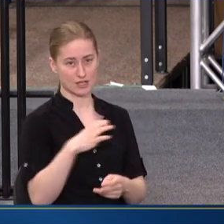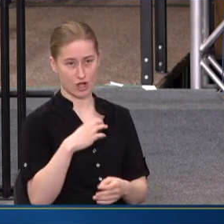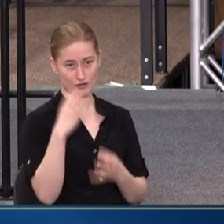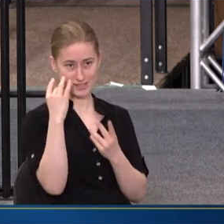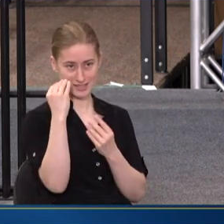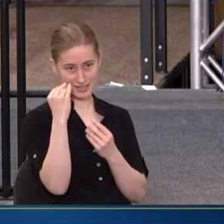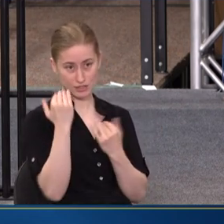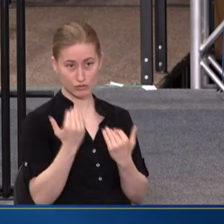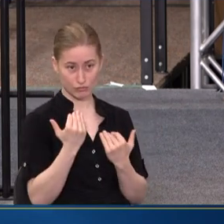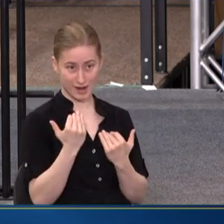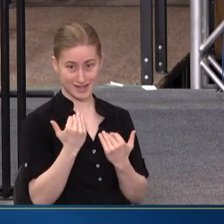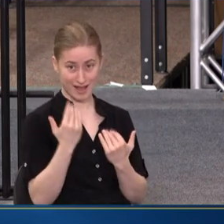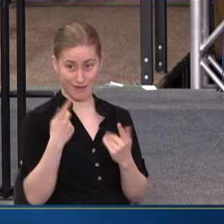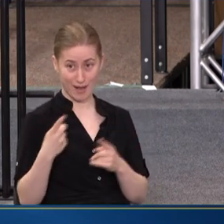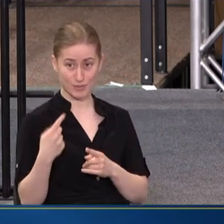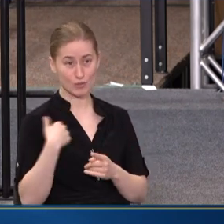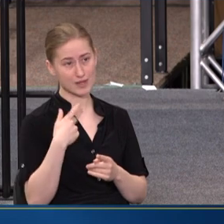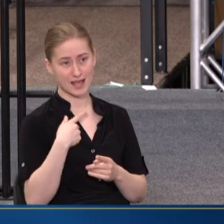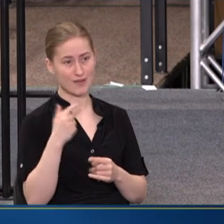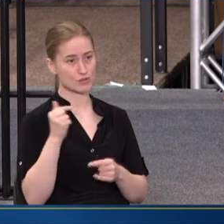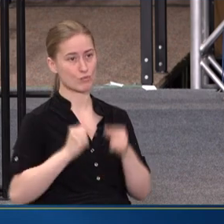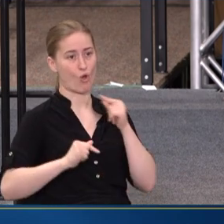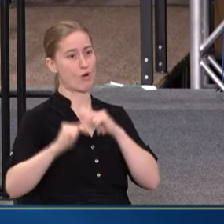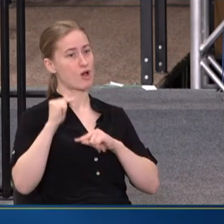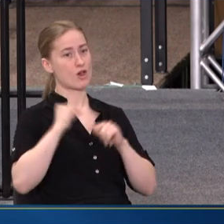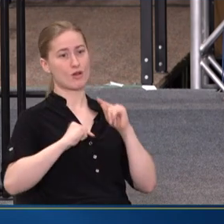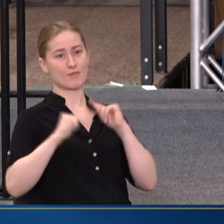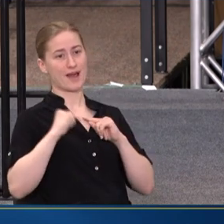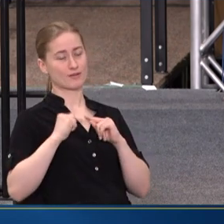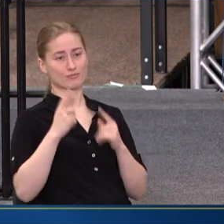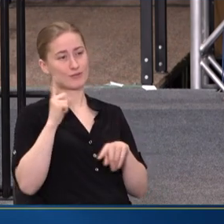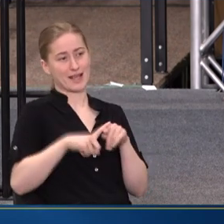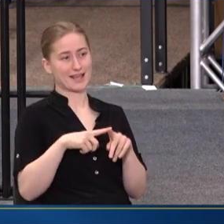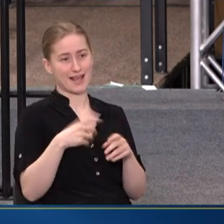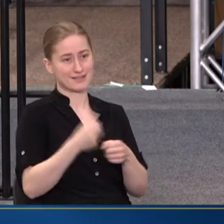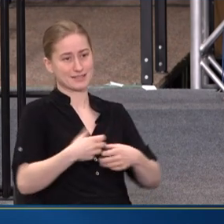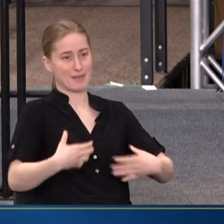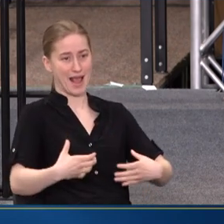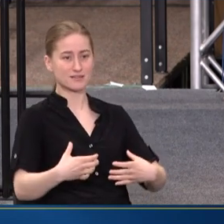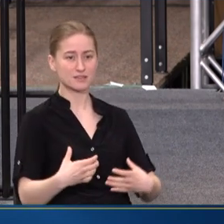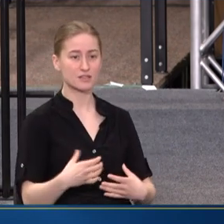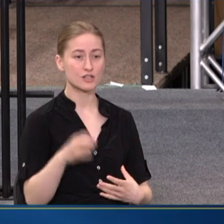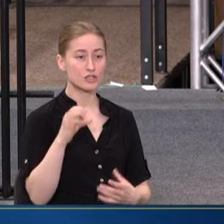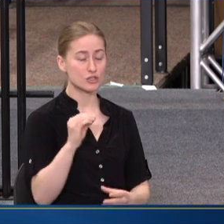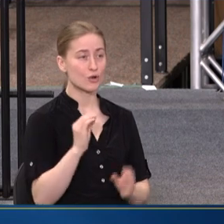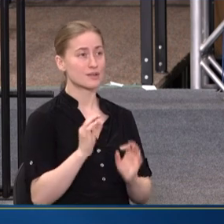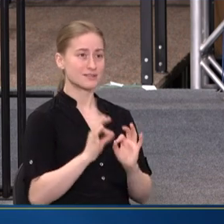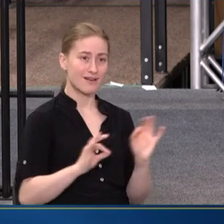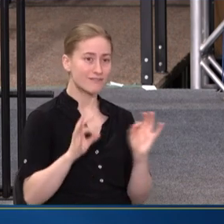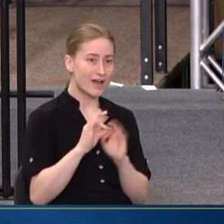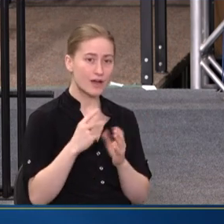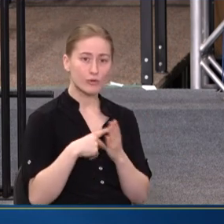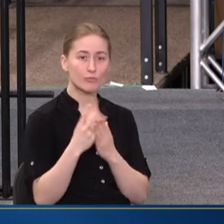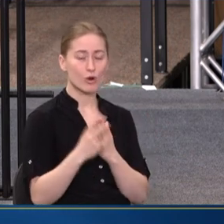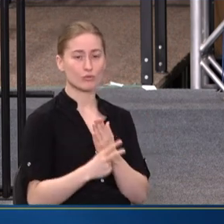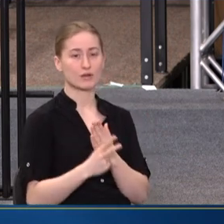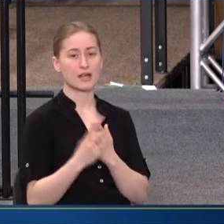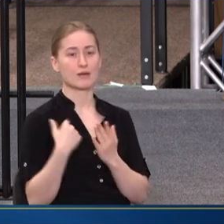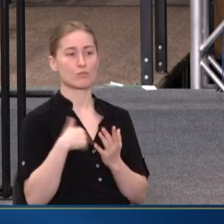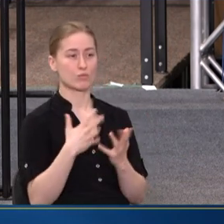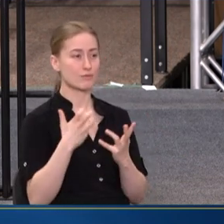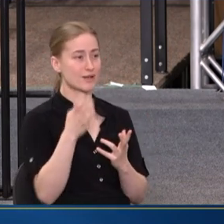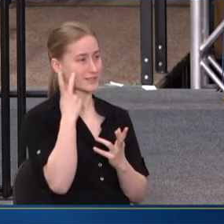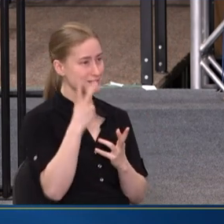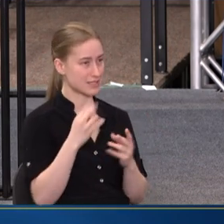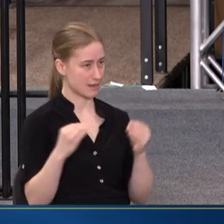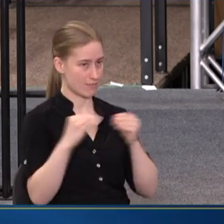CONSIDERING RIGHT NOW WERE TO HAPPEN, WE WOULD HAVE TO ROLL BACK THAT EXPANSION. SO IT'S A VITAL PROGRAM. WE WANT